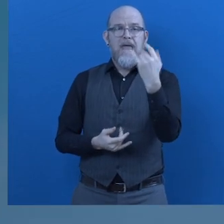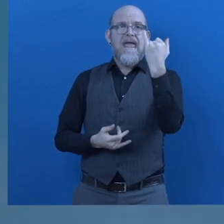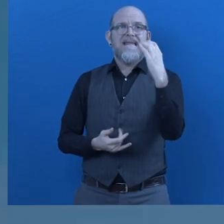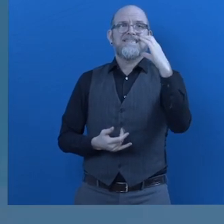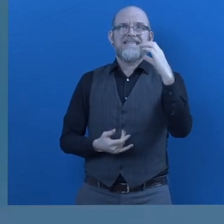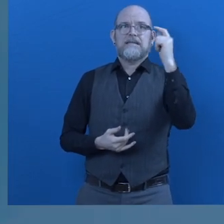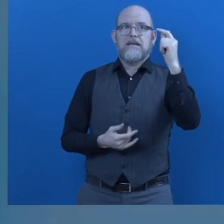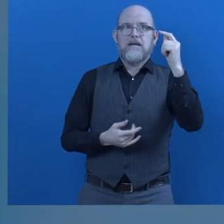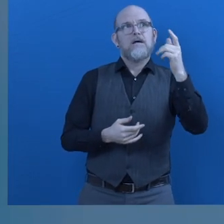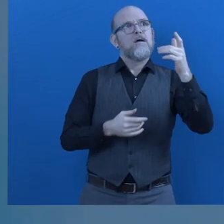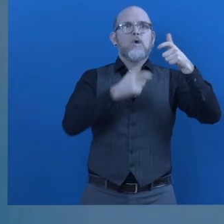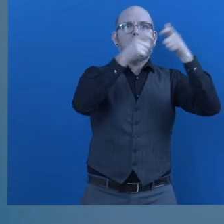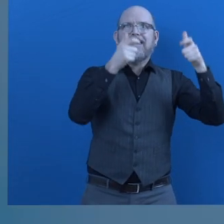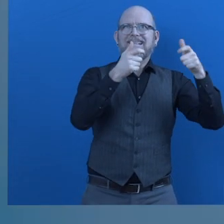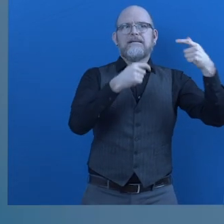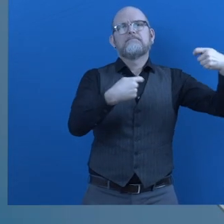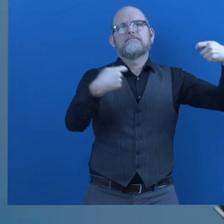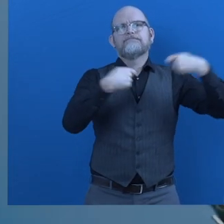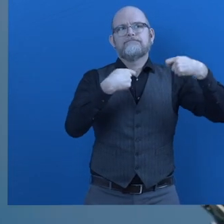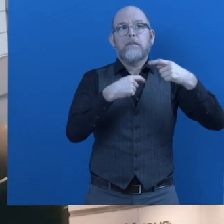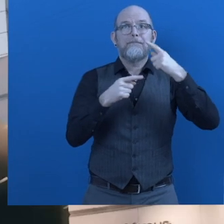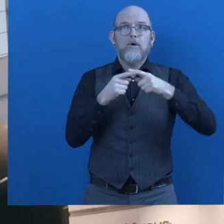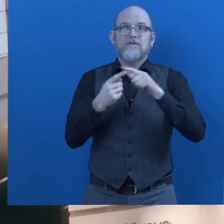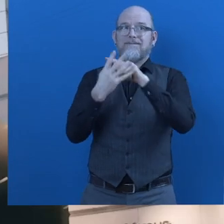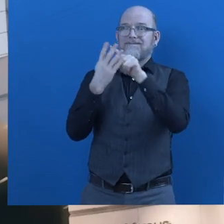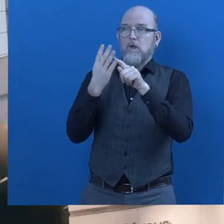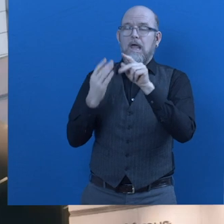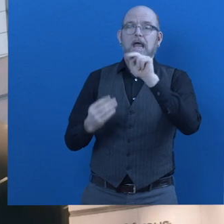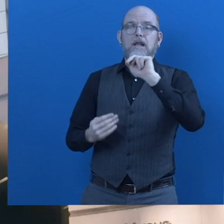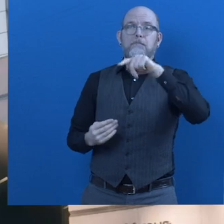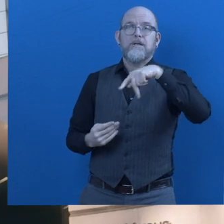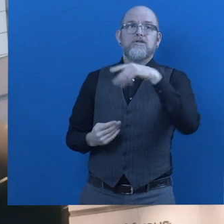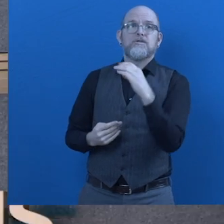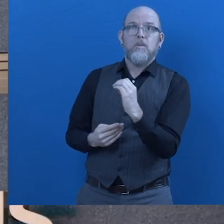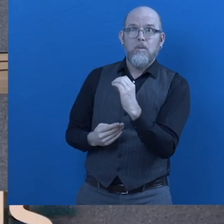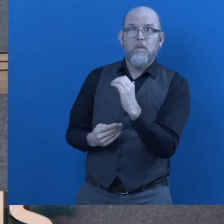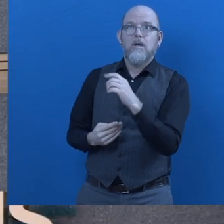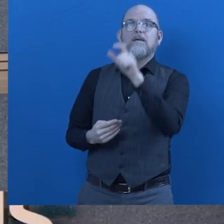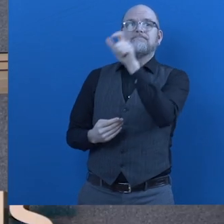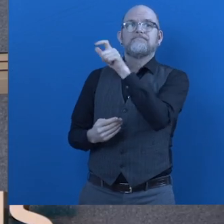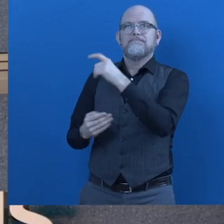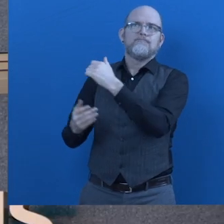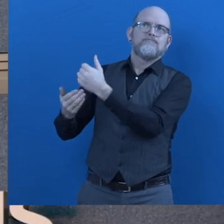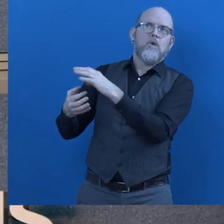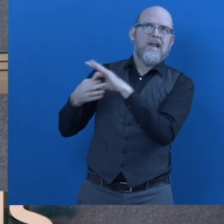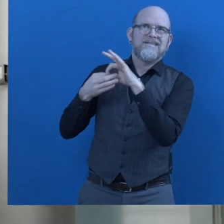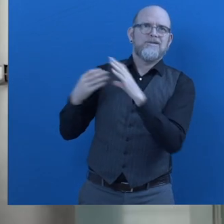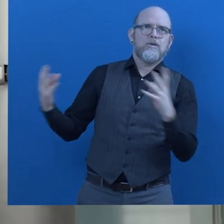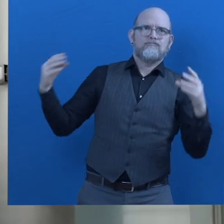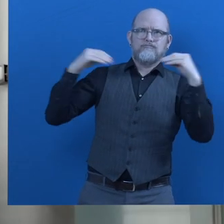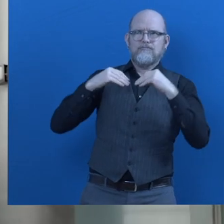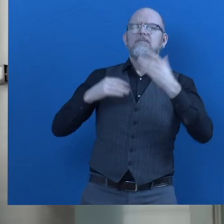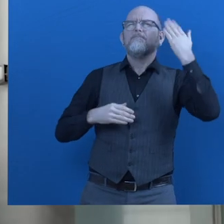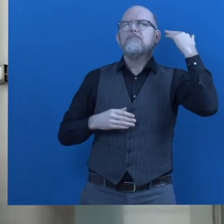involved as shareholders and four not-for-profit organizations. At the start, some business